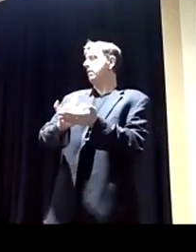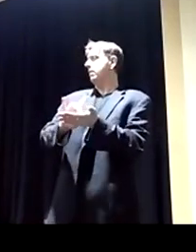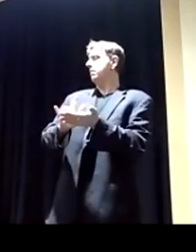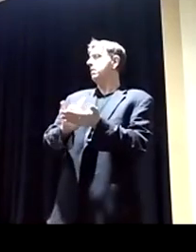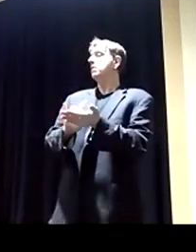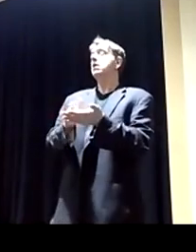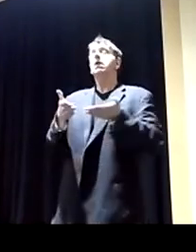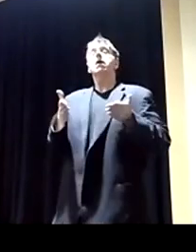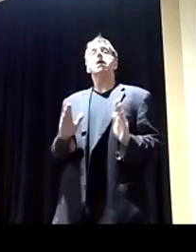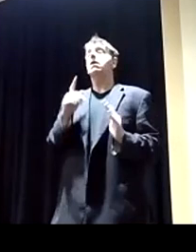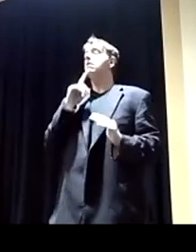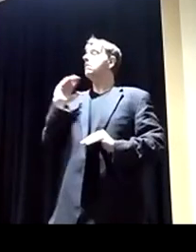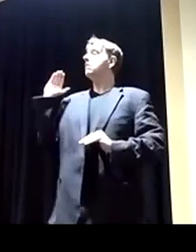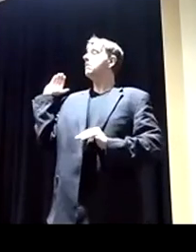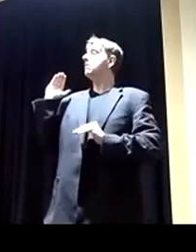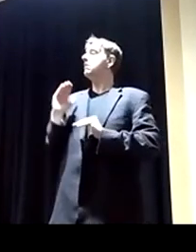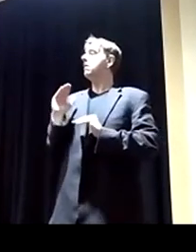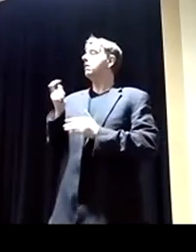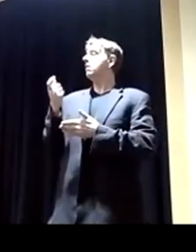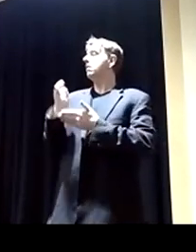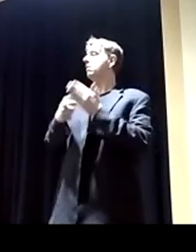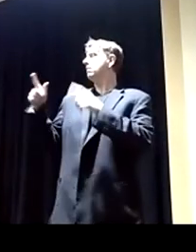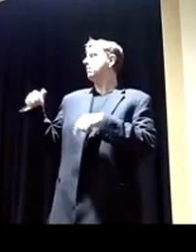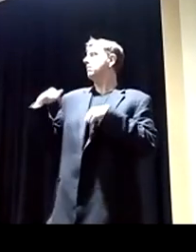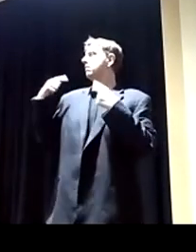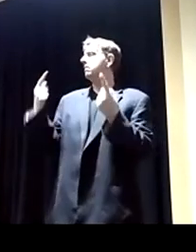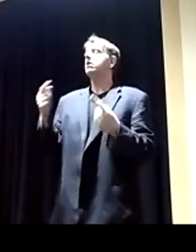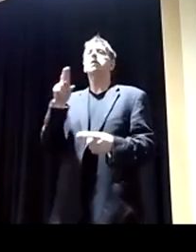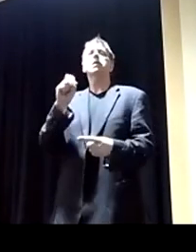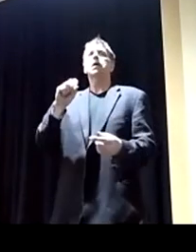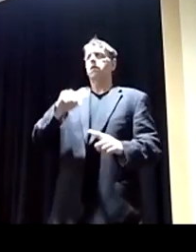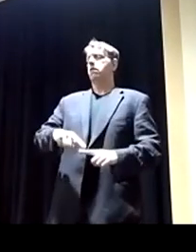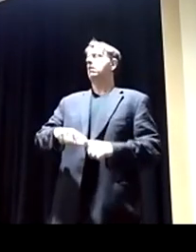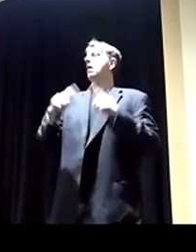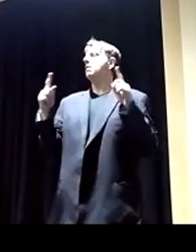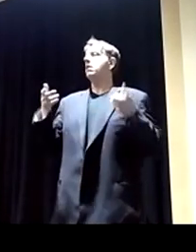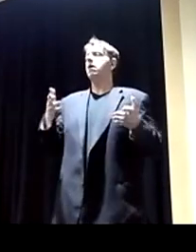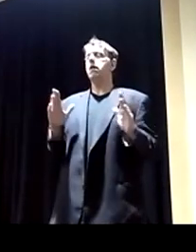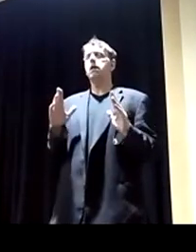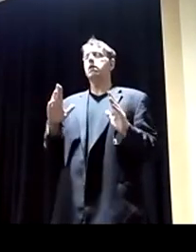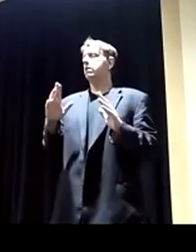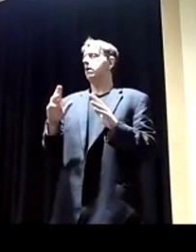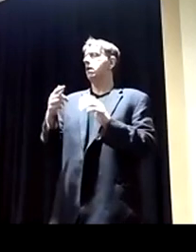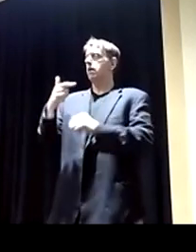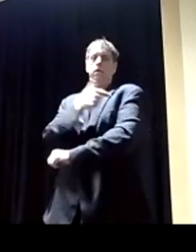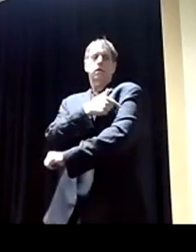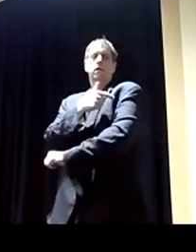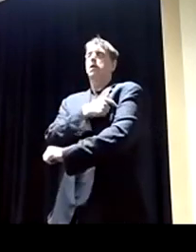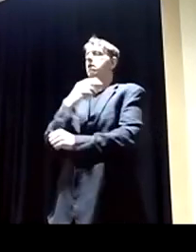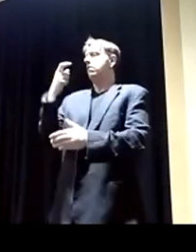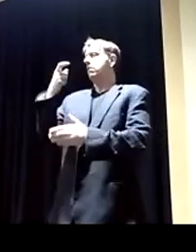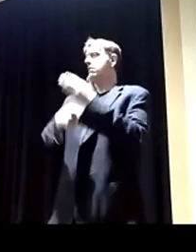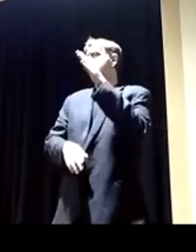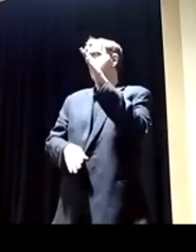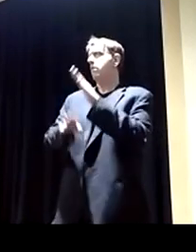price in the first year and then decline it over time. The US is the opposite, where they allow the price of something like insulin to rise over decades long after the